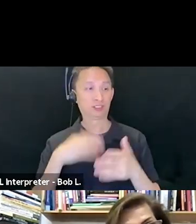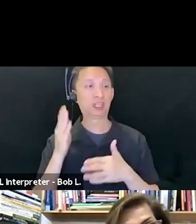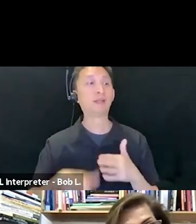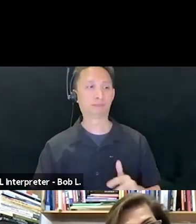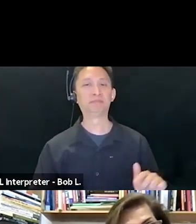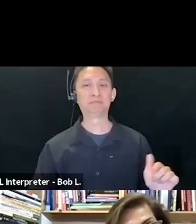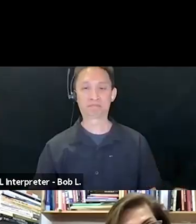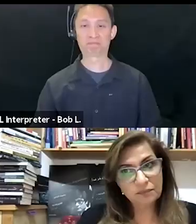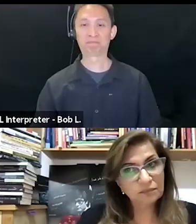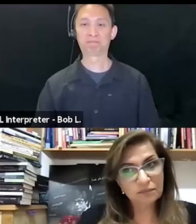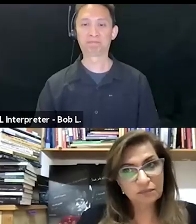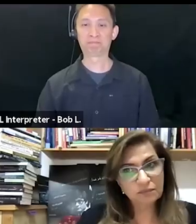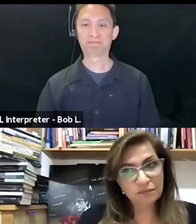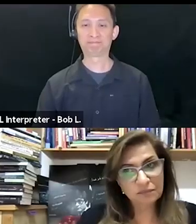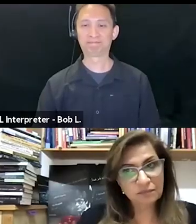Nadia